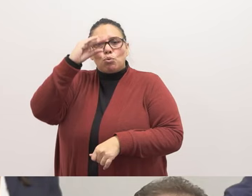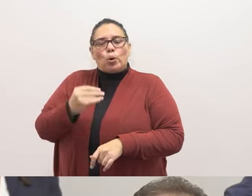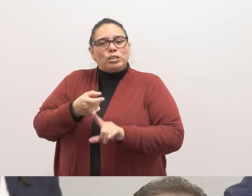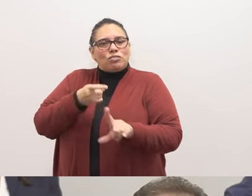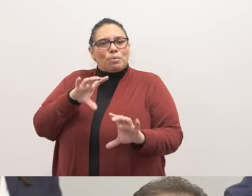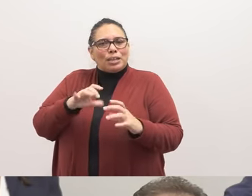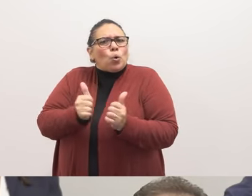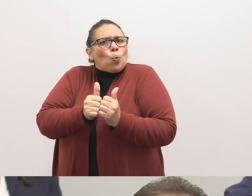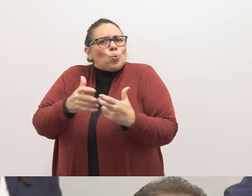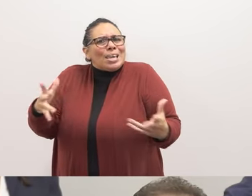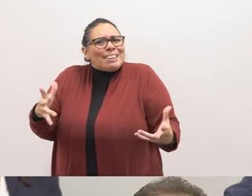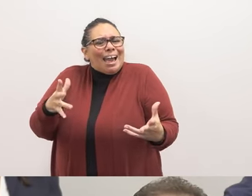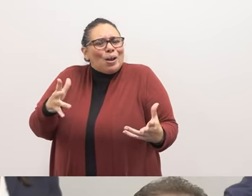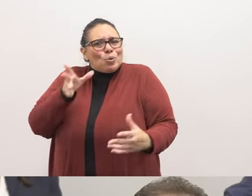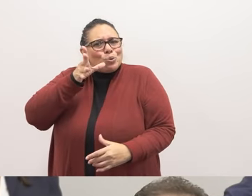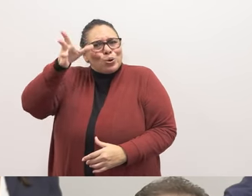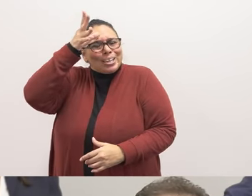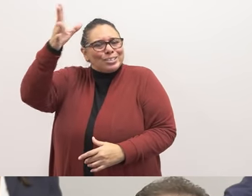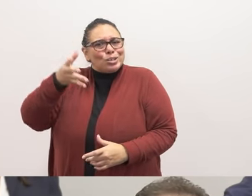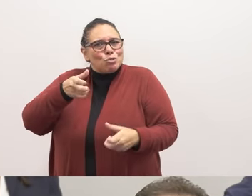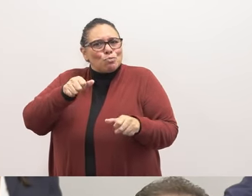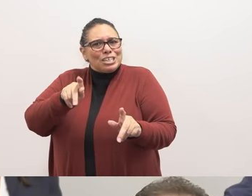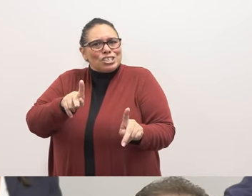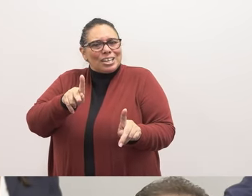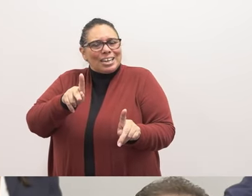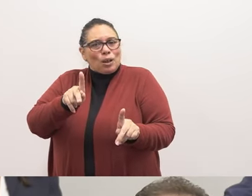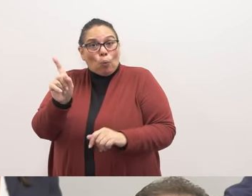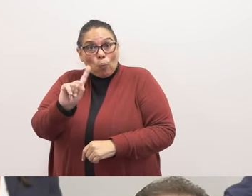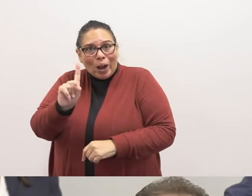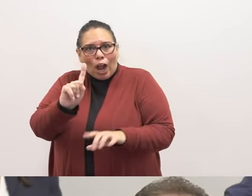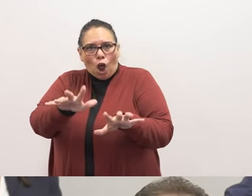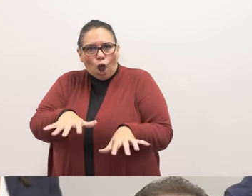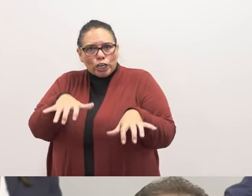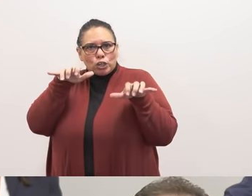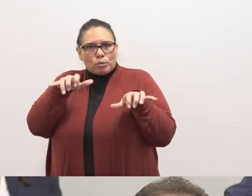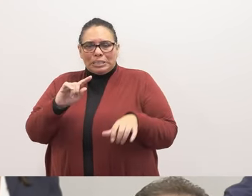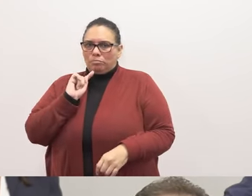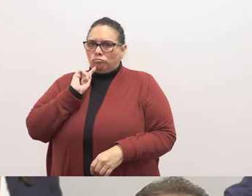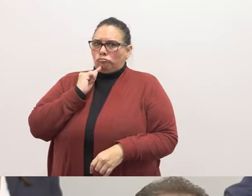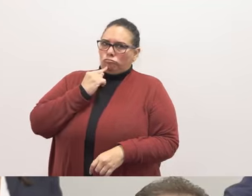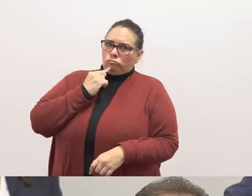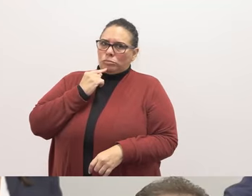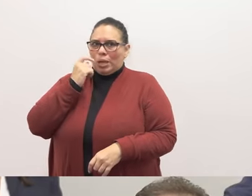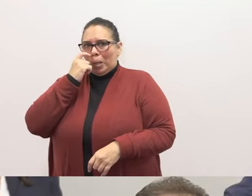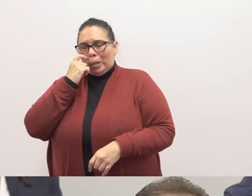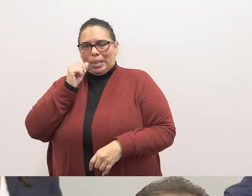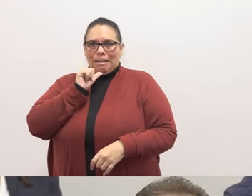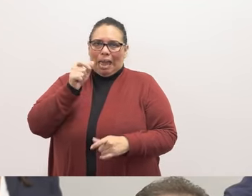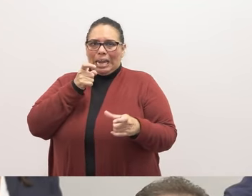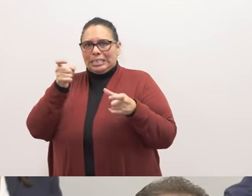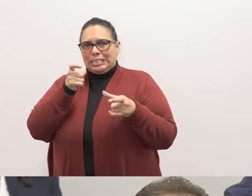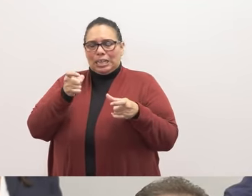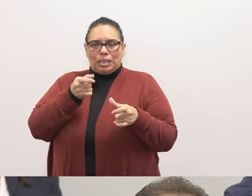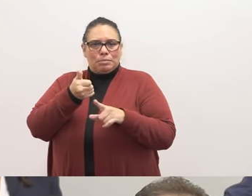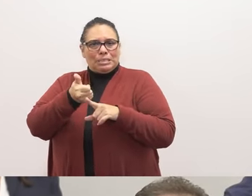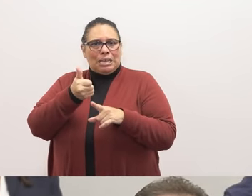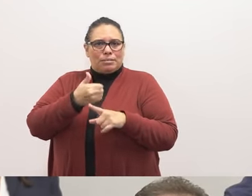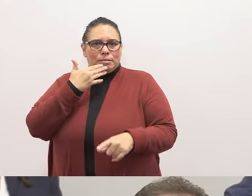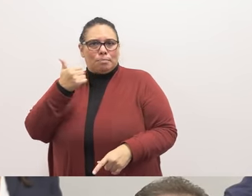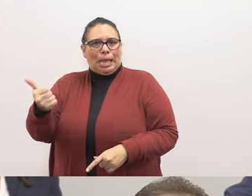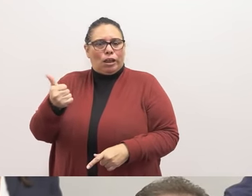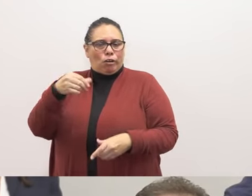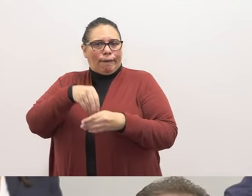permission, placing them in the auditorium to tell them that she was disappointed that they hadn't handled themselves better at the camp.